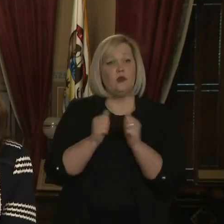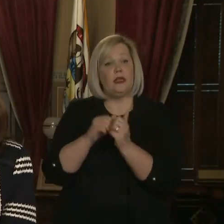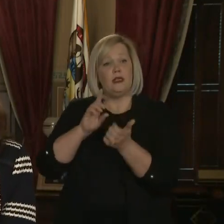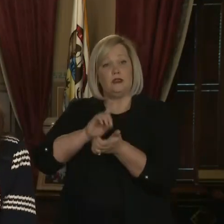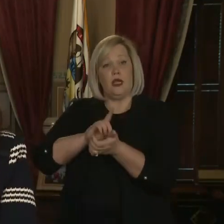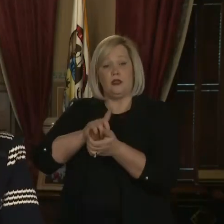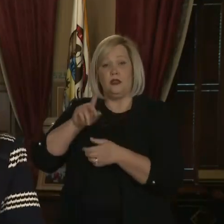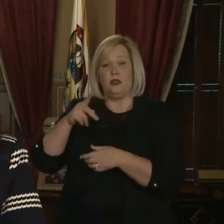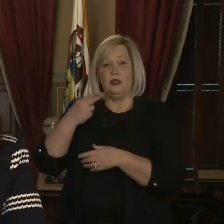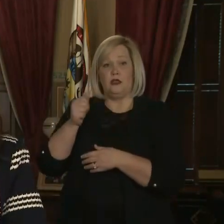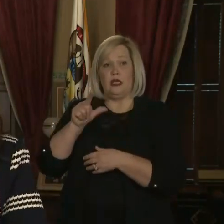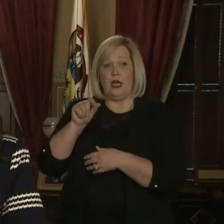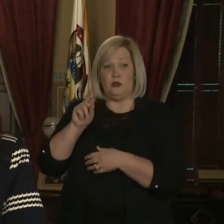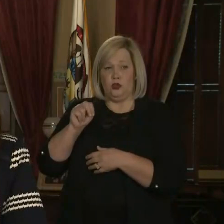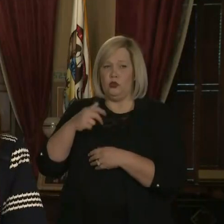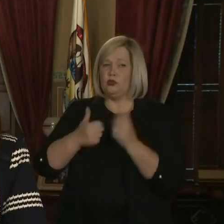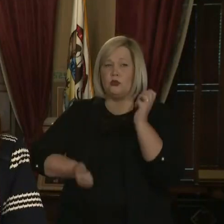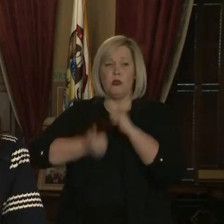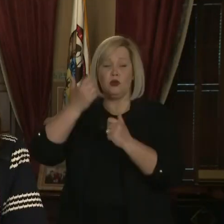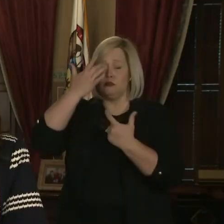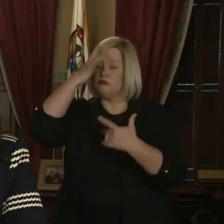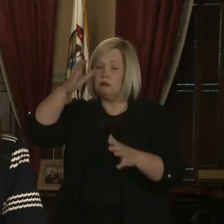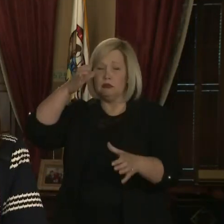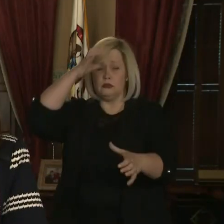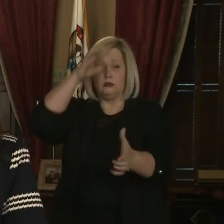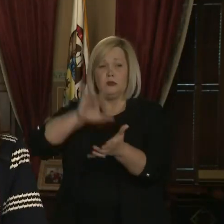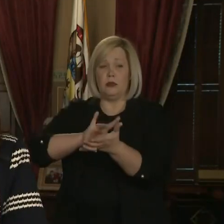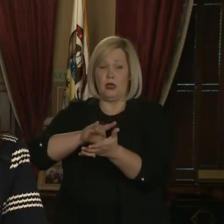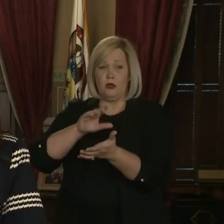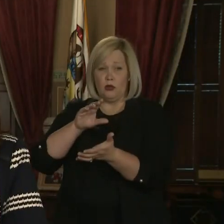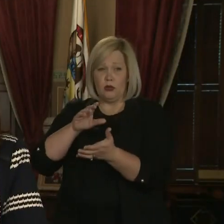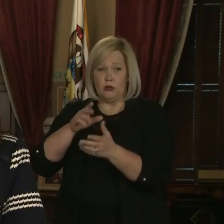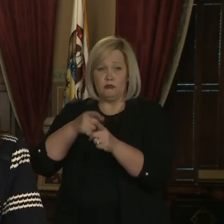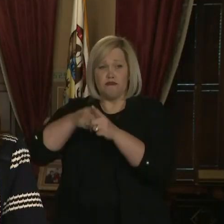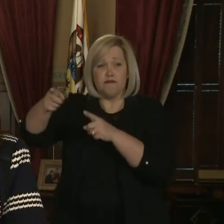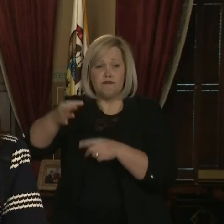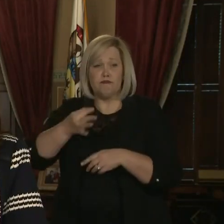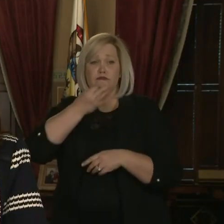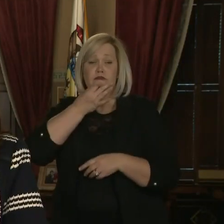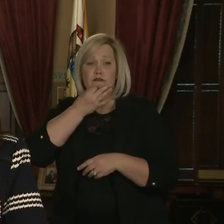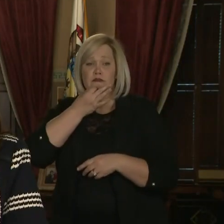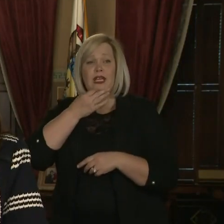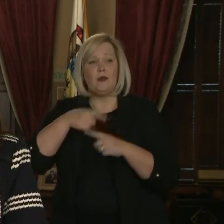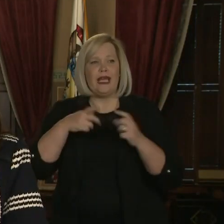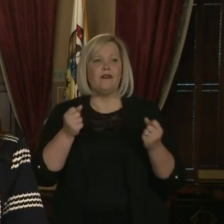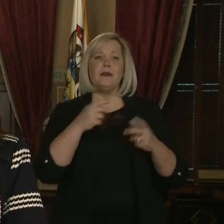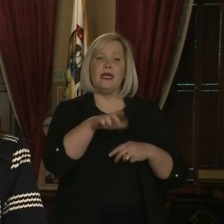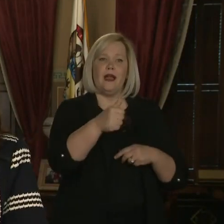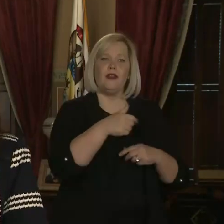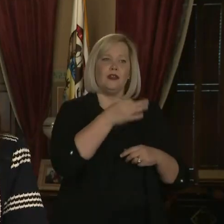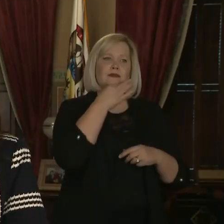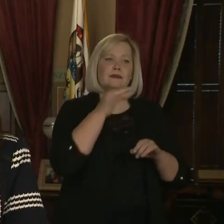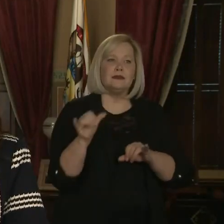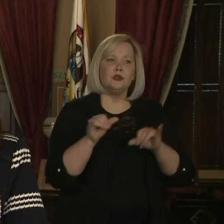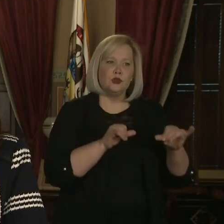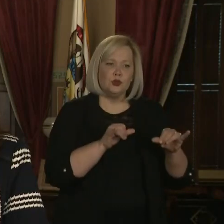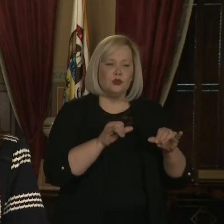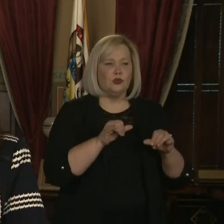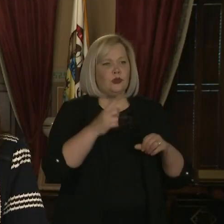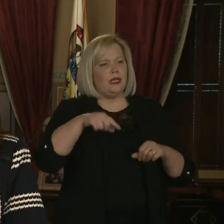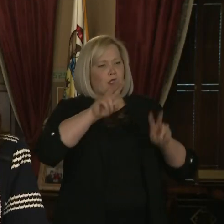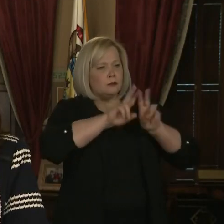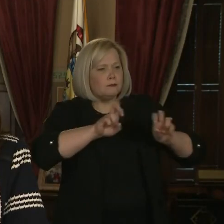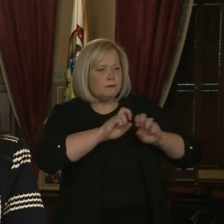one of the finest medical minds in the state, I'm listening to a lot of experts so that as we are looking at our health care system and making